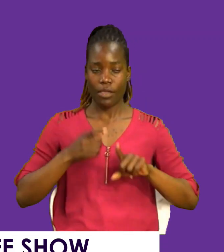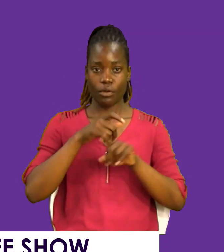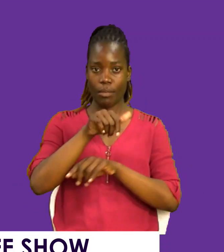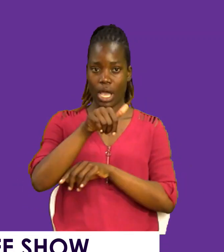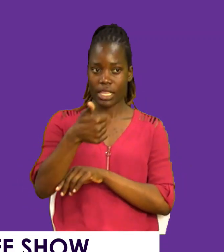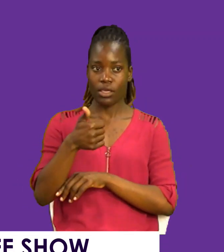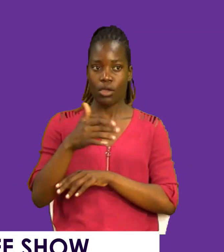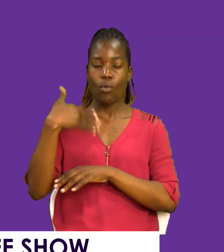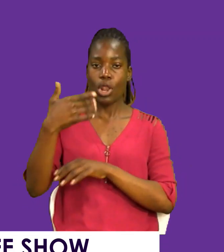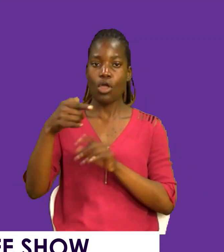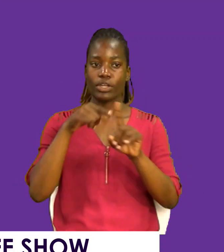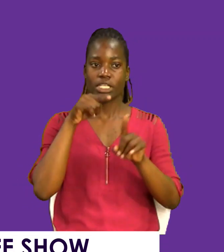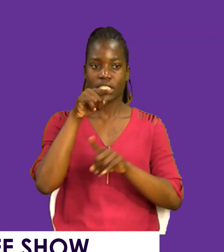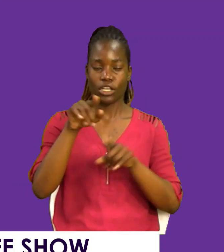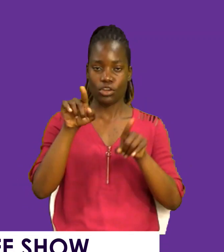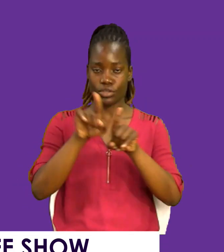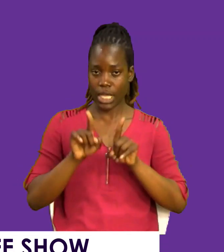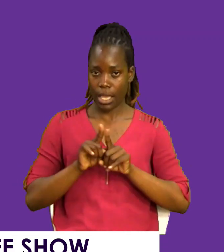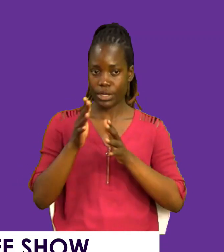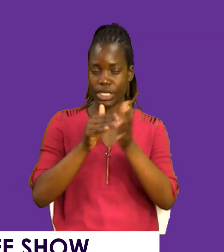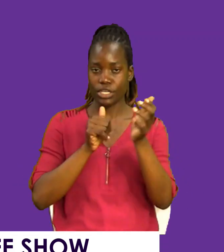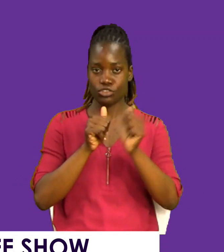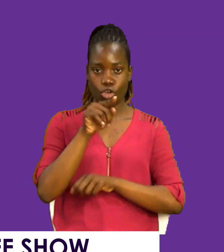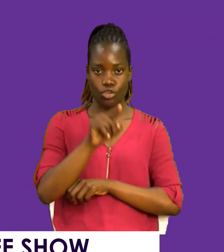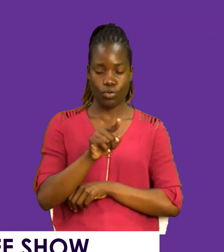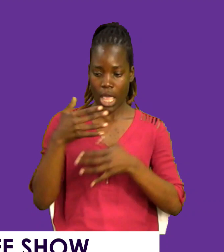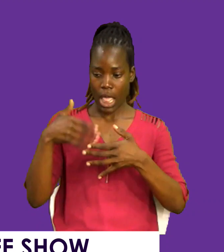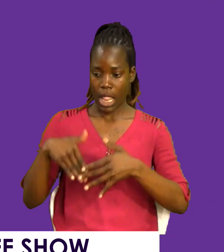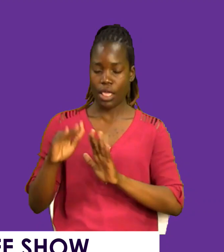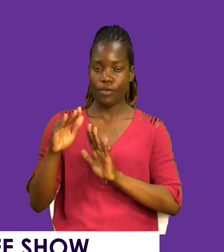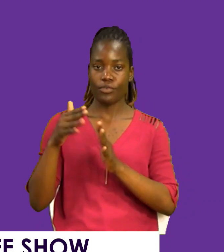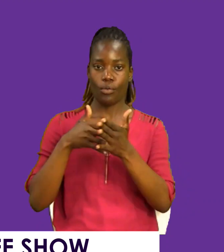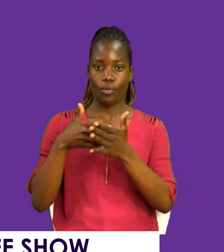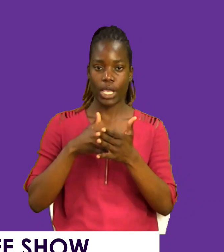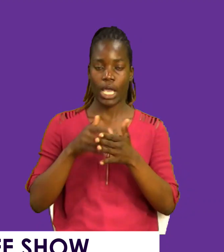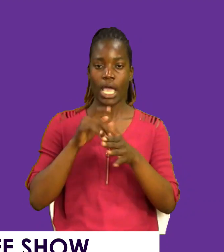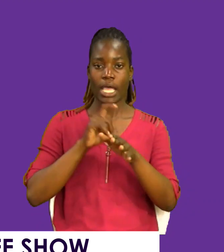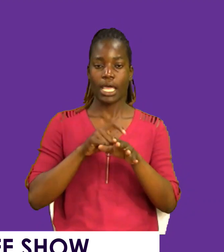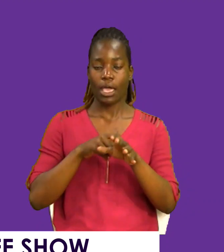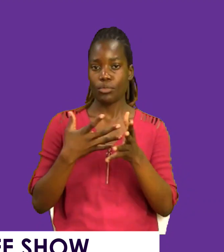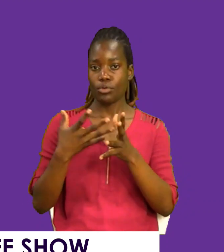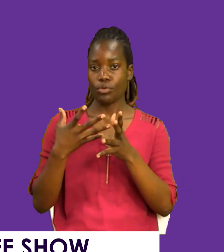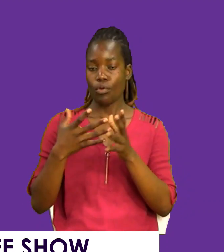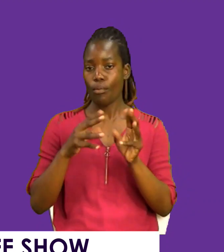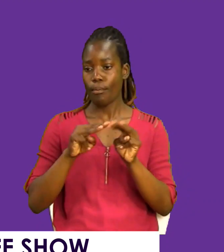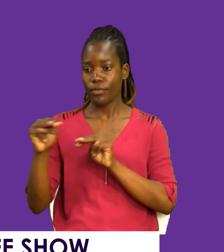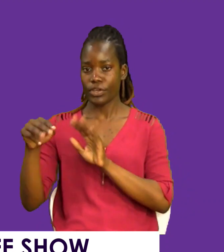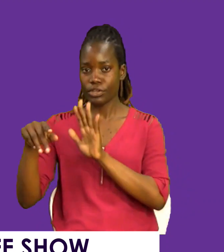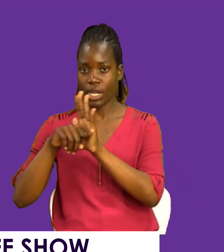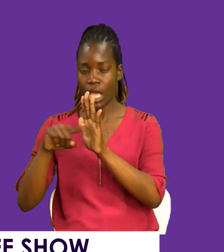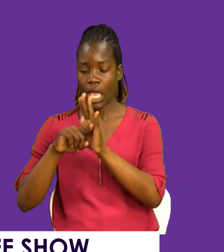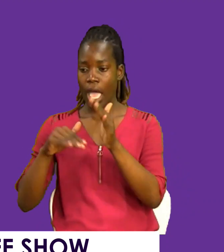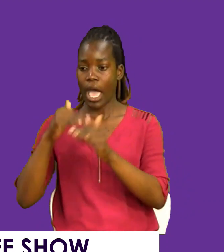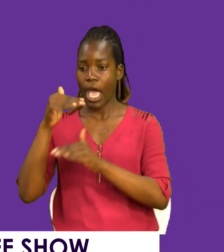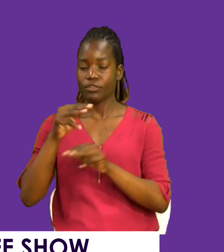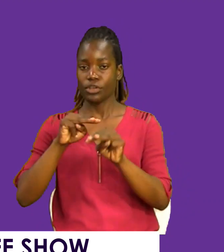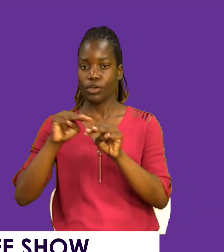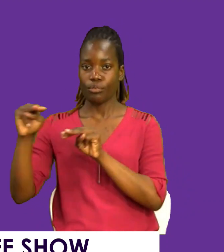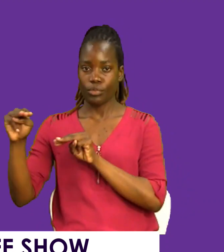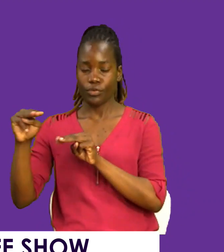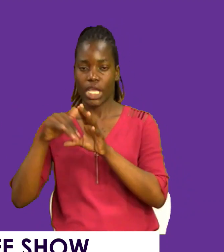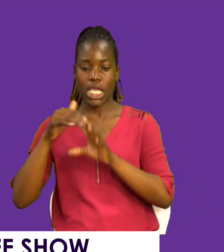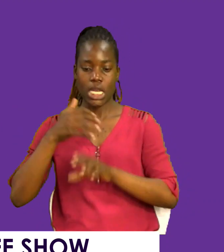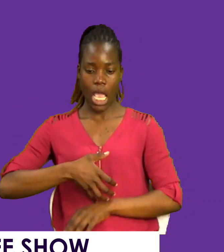always kill you and destroy you and leave you weaker. Whenever you move into negativity, after you've moved in